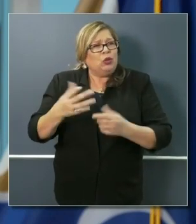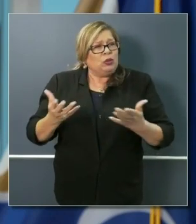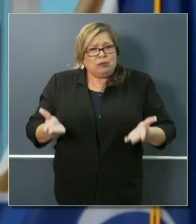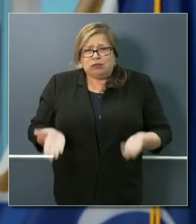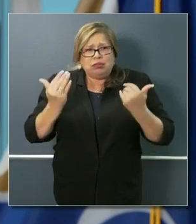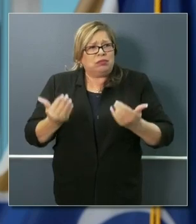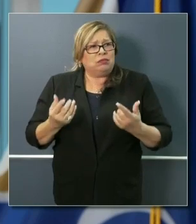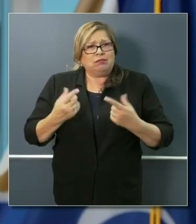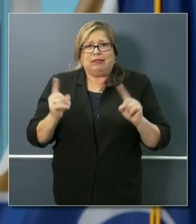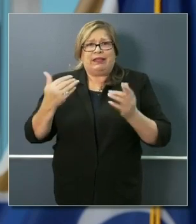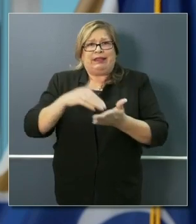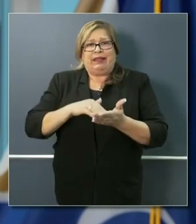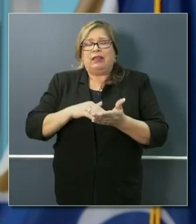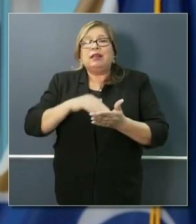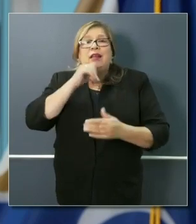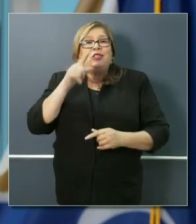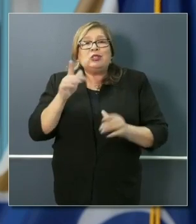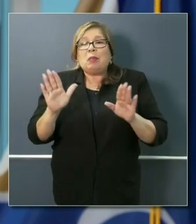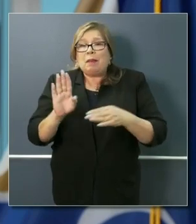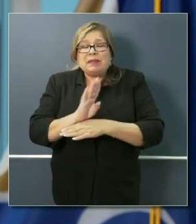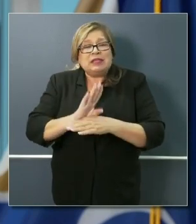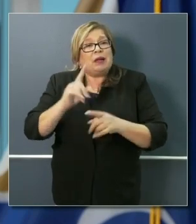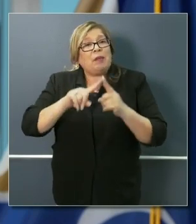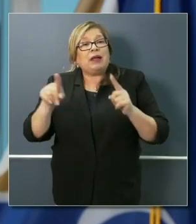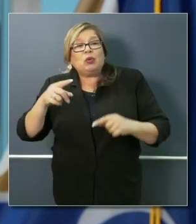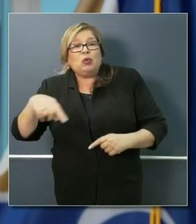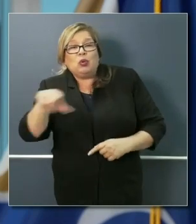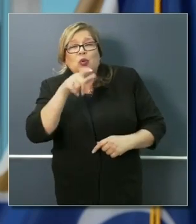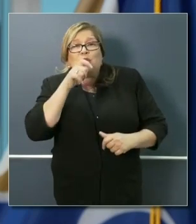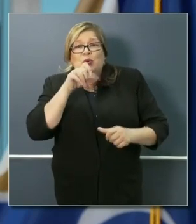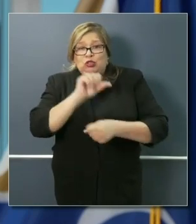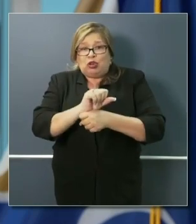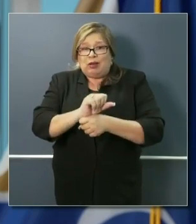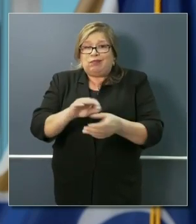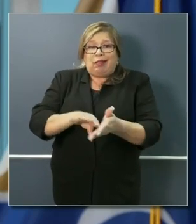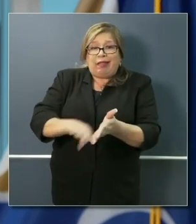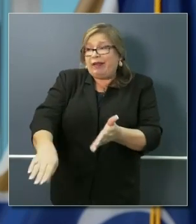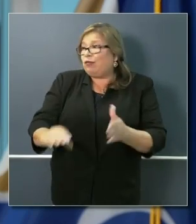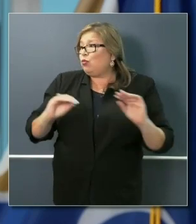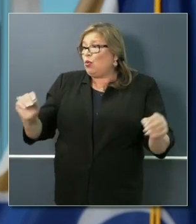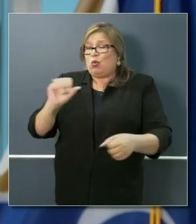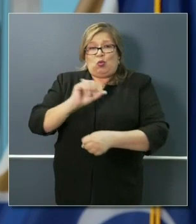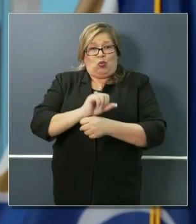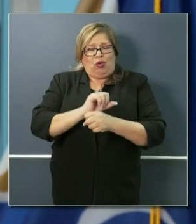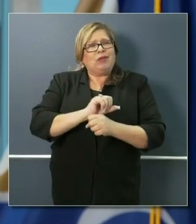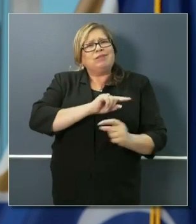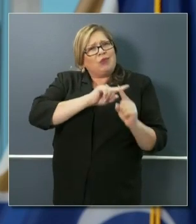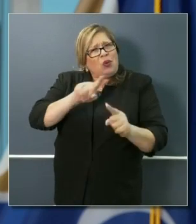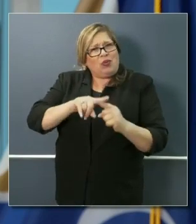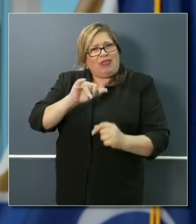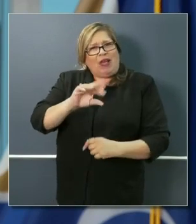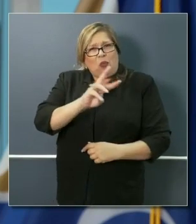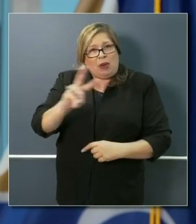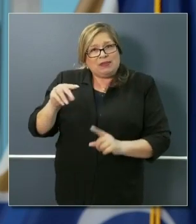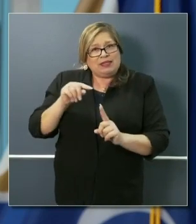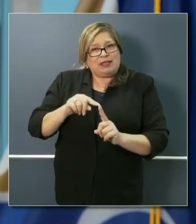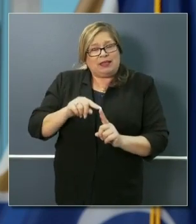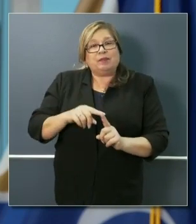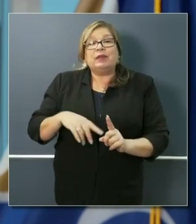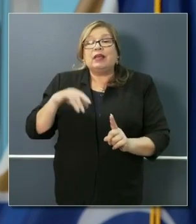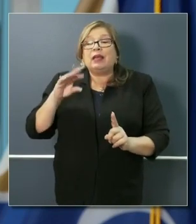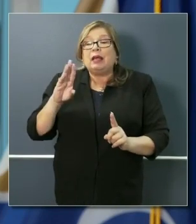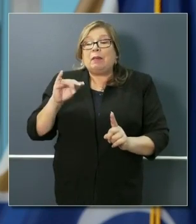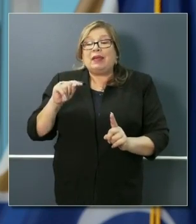off that need a job. Bitwise has already created a remarkable website to match